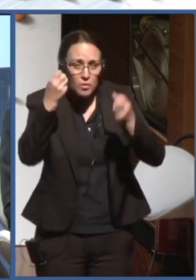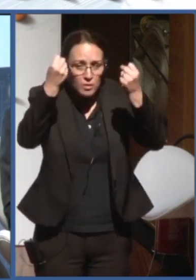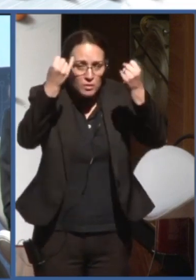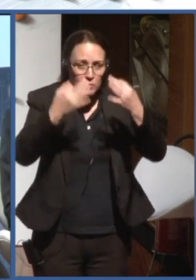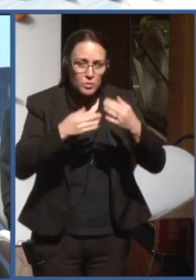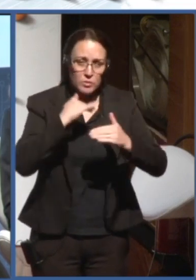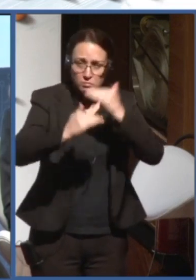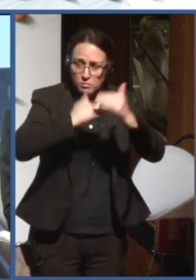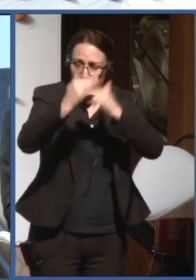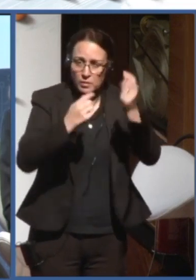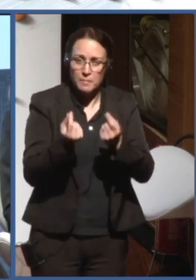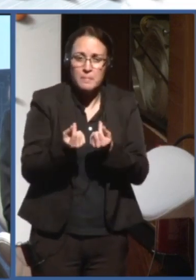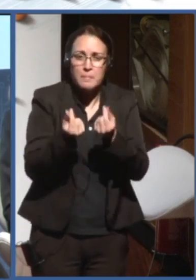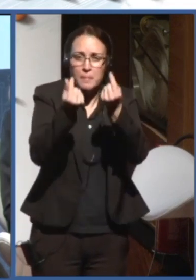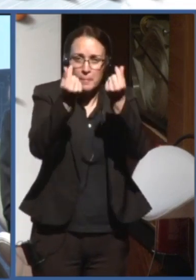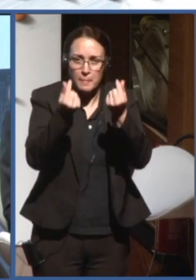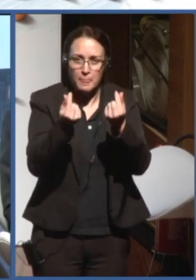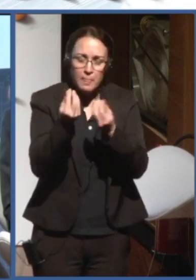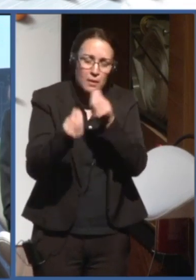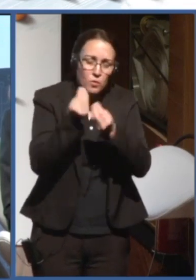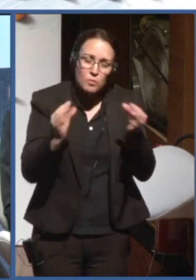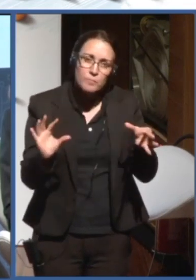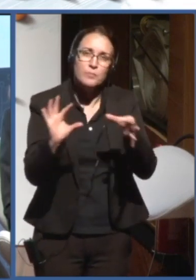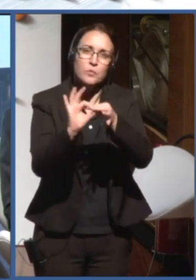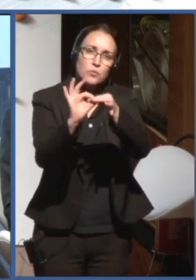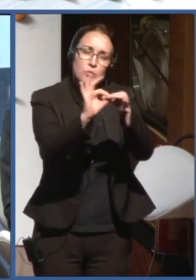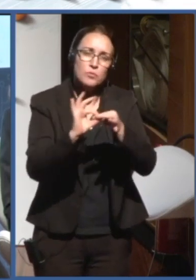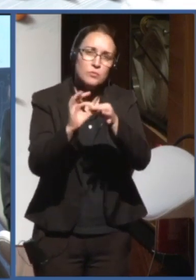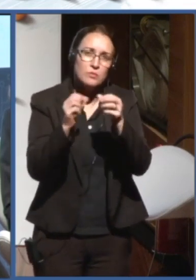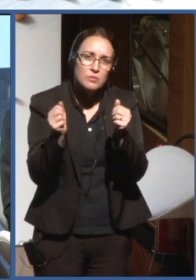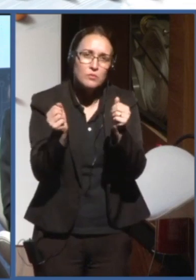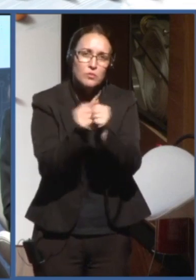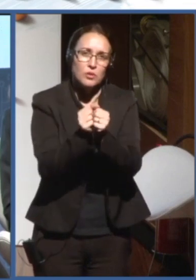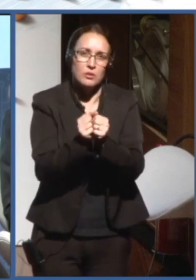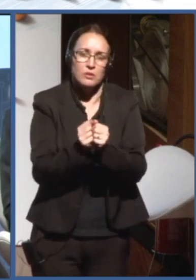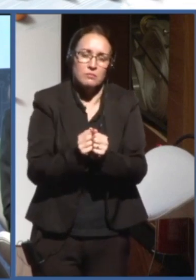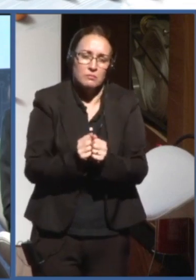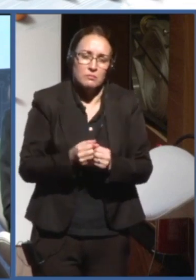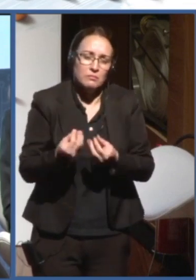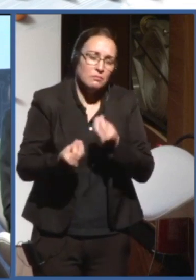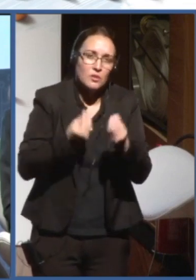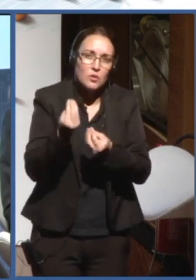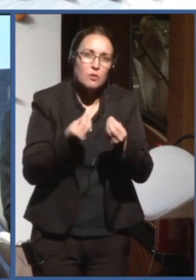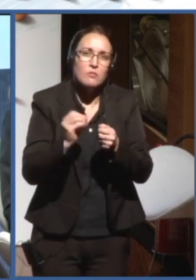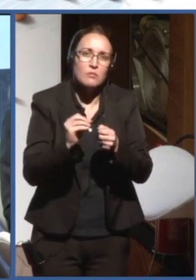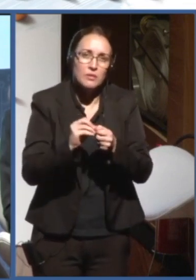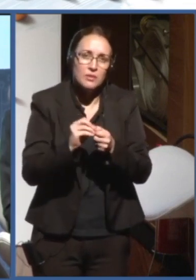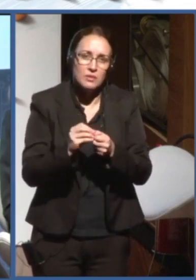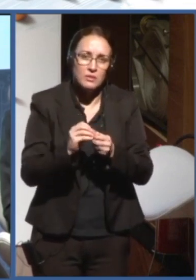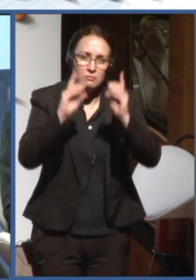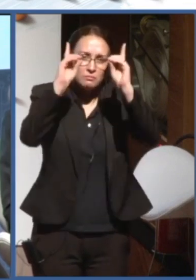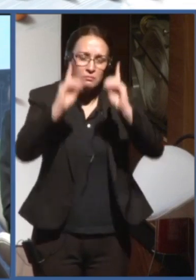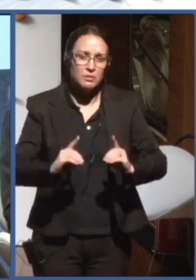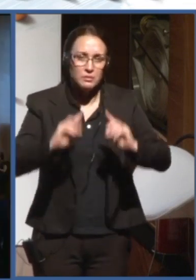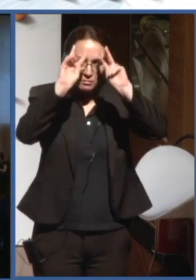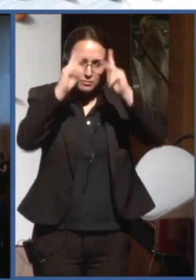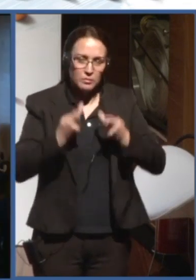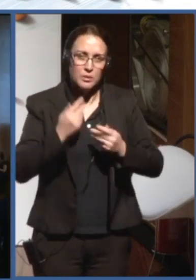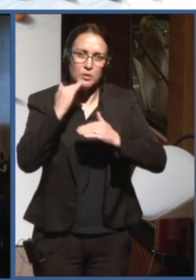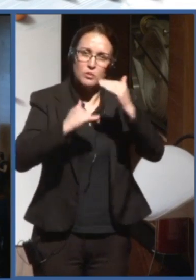with the economic development in countries like Latin America, for example, when it comes to AI development, of course.